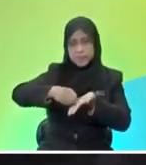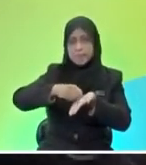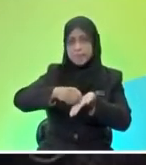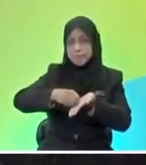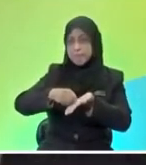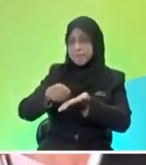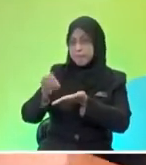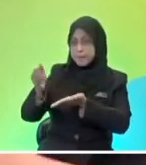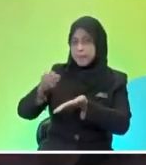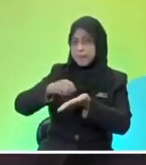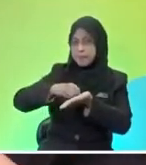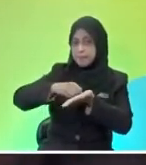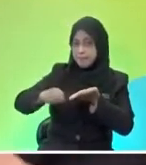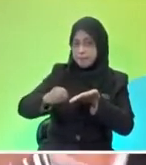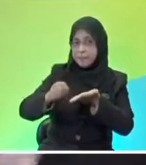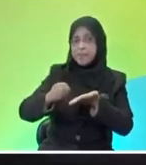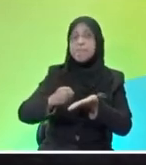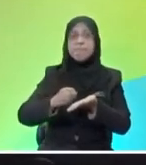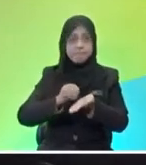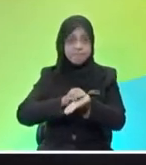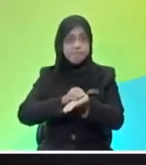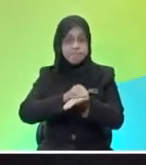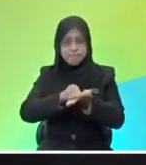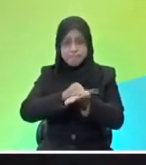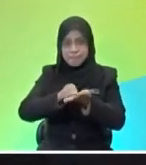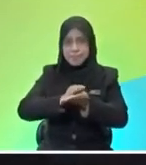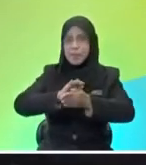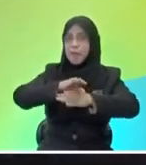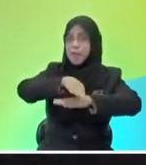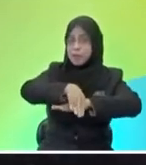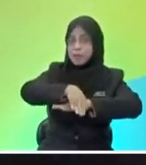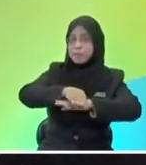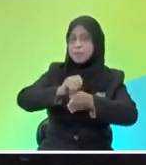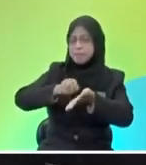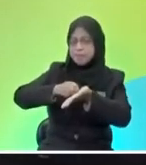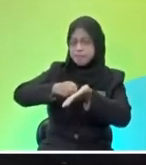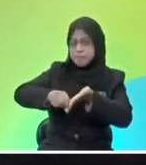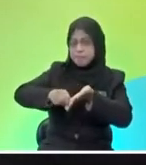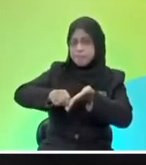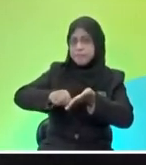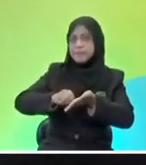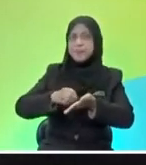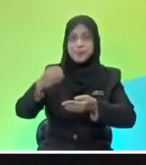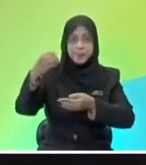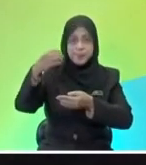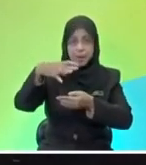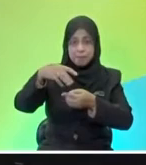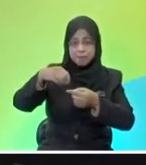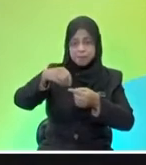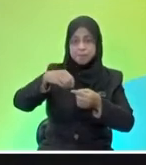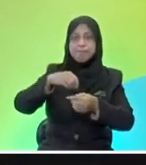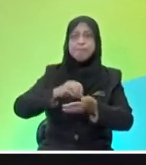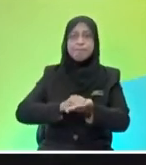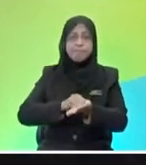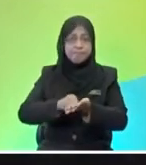definitely light the match up. Why? Because of frictional force. Frictional force, as mentioned earlier, is what happens when two surfaces are